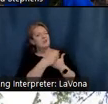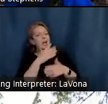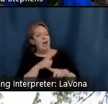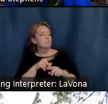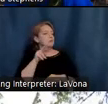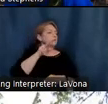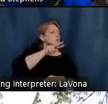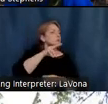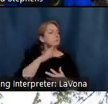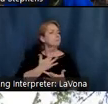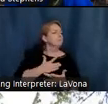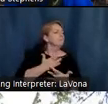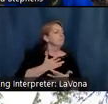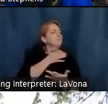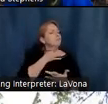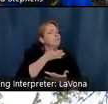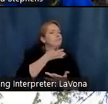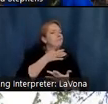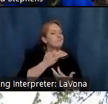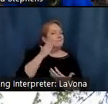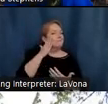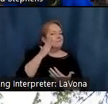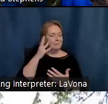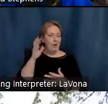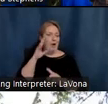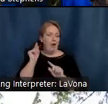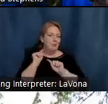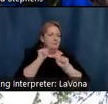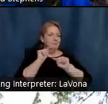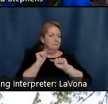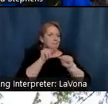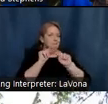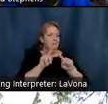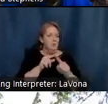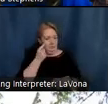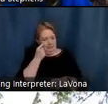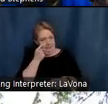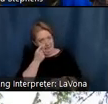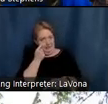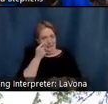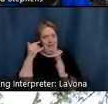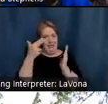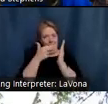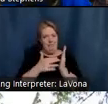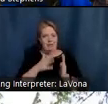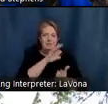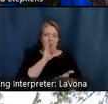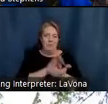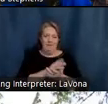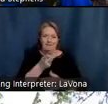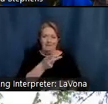County residents were curious, so they made trips up the hill to get a closer look at the painter and his wife.